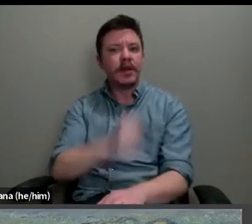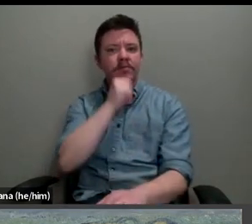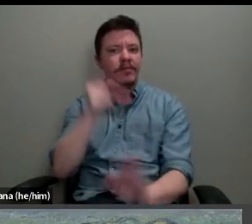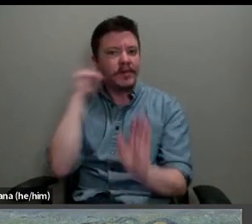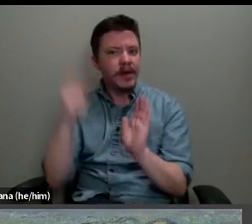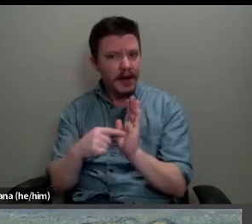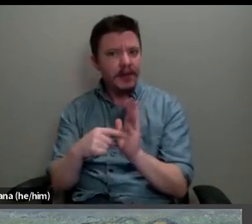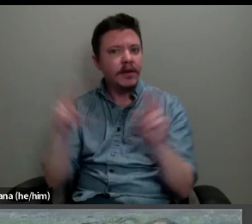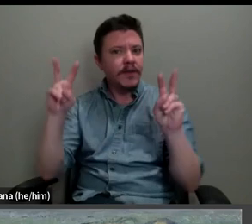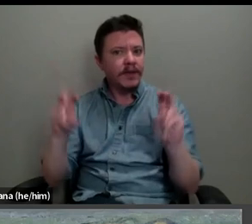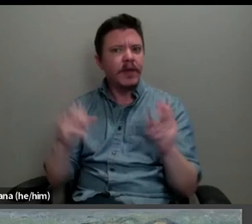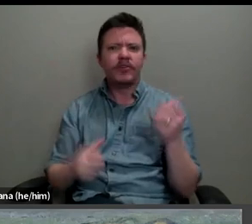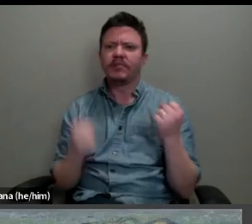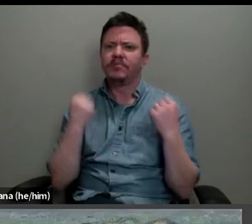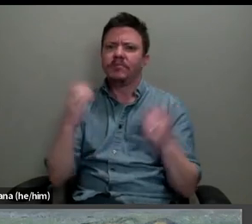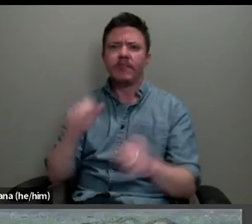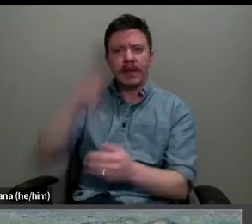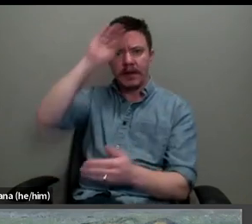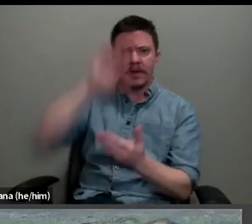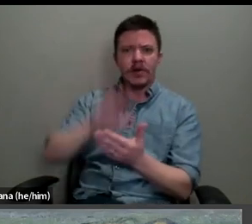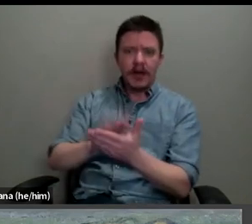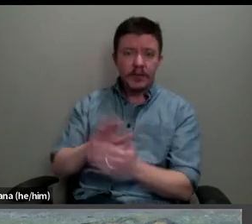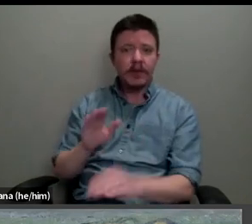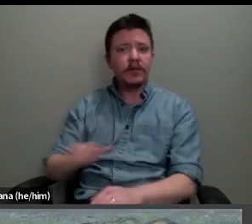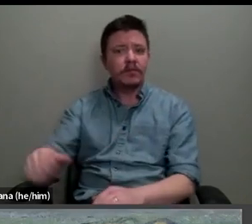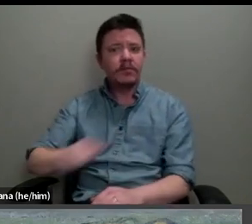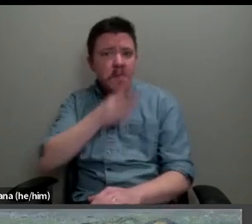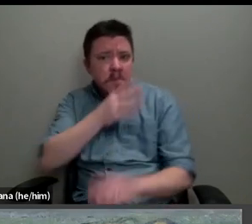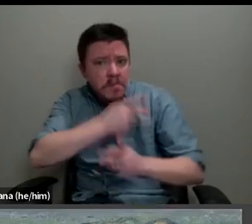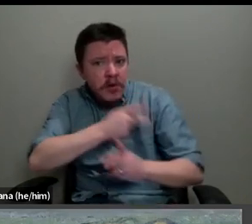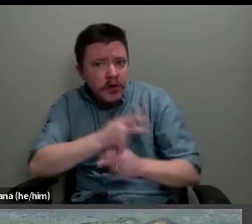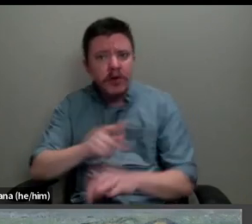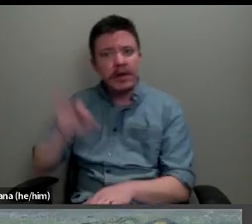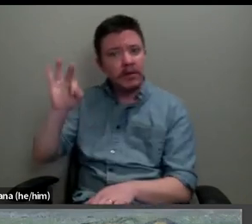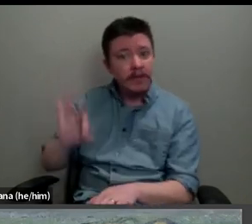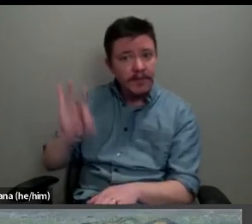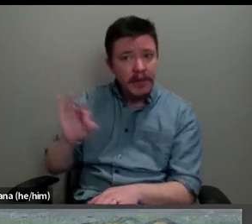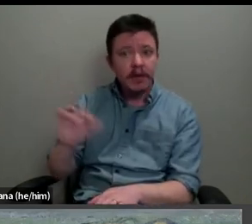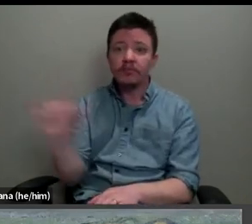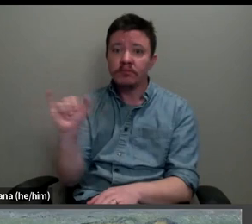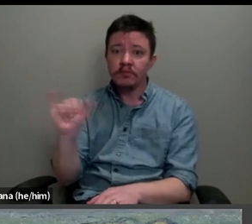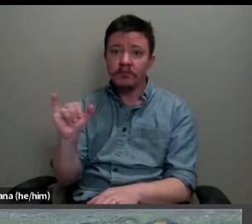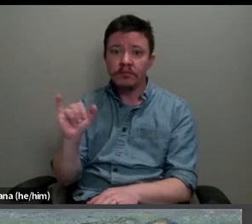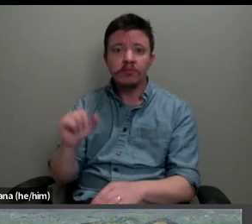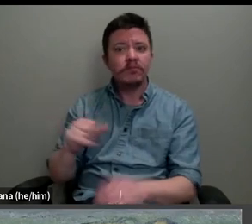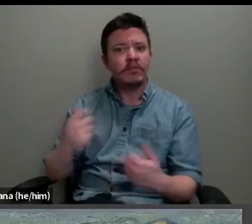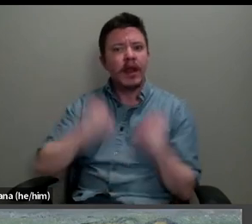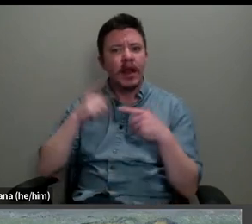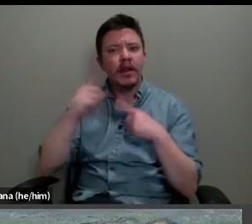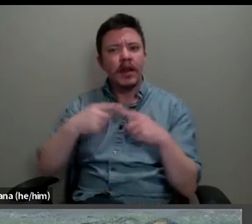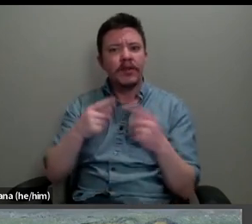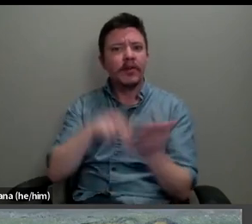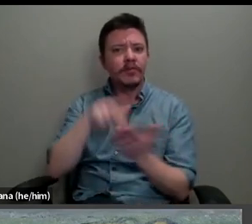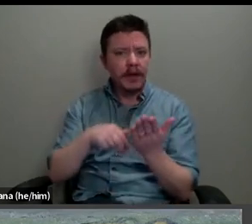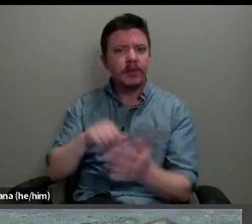her husband's maternity and feminine lifestyle paintings, like, sorry, not life cycle paintings, feminine life